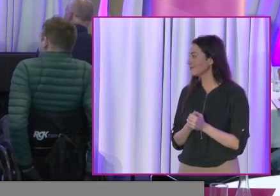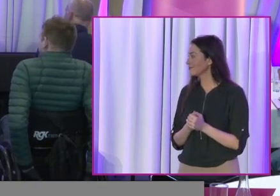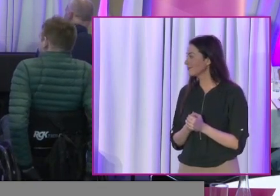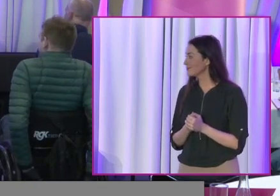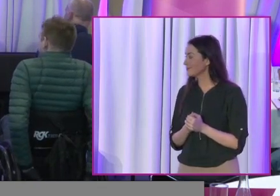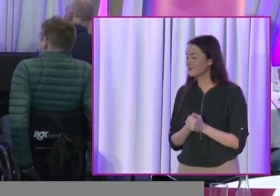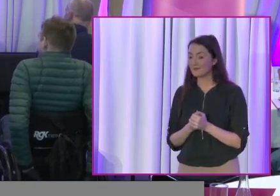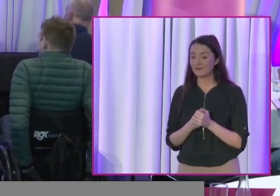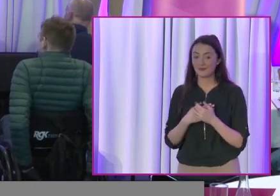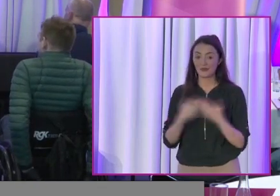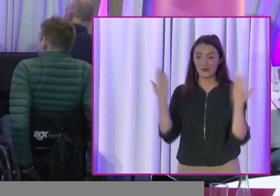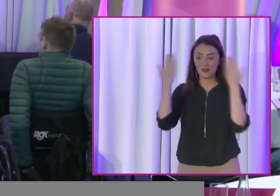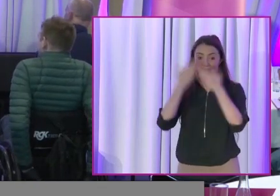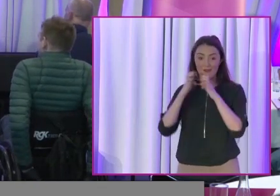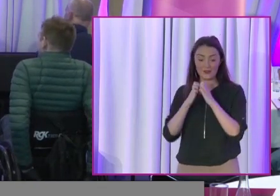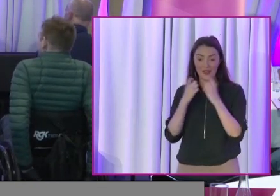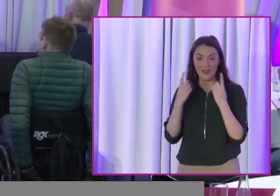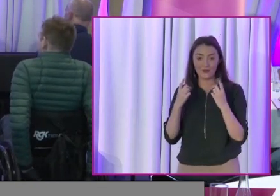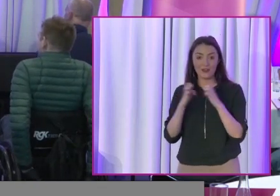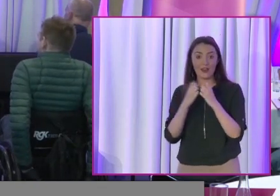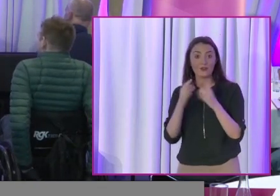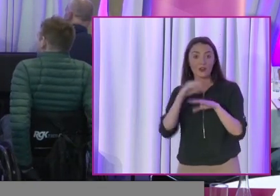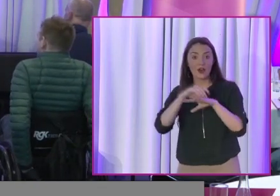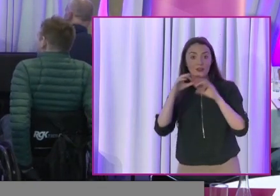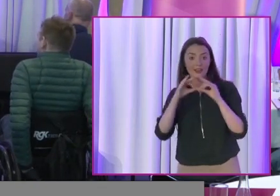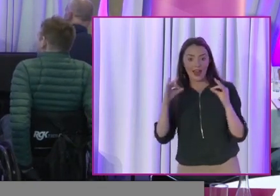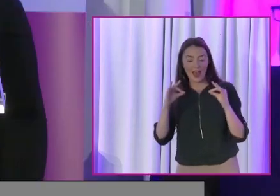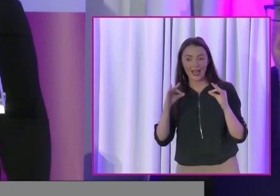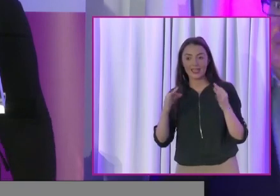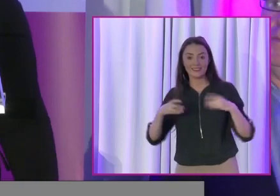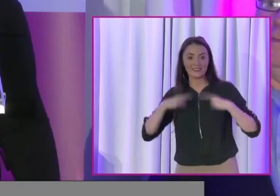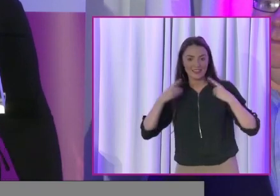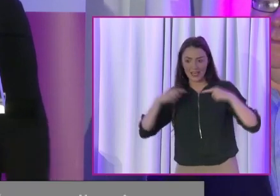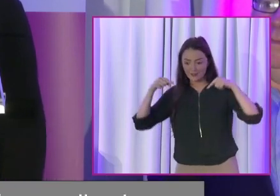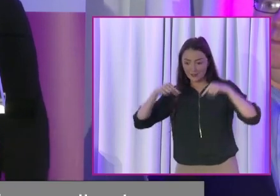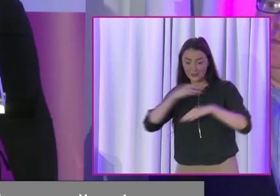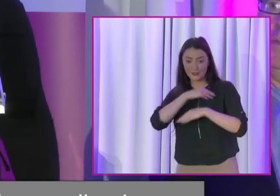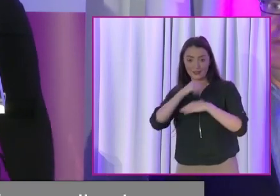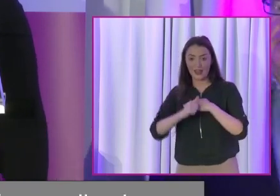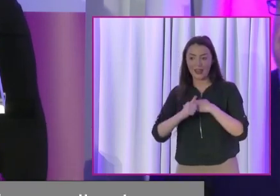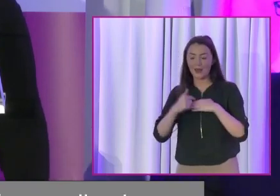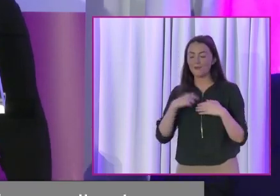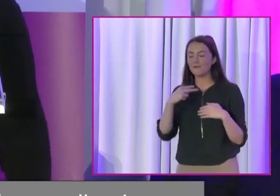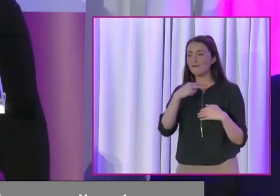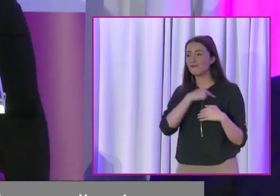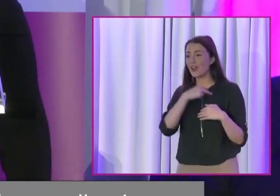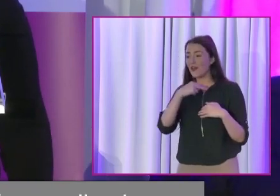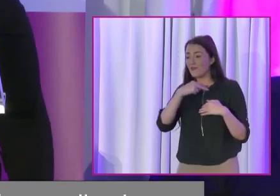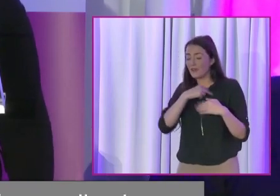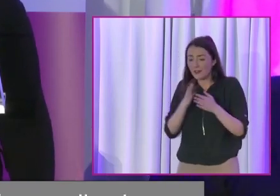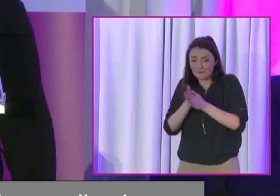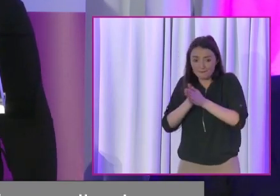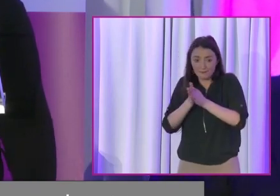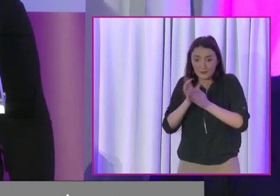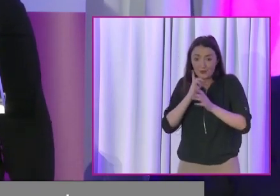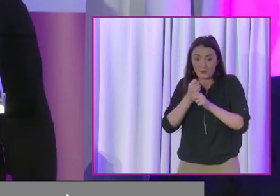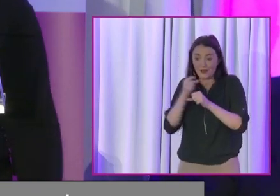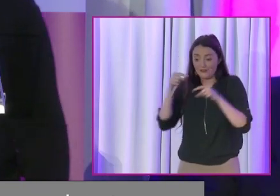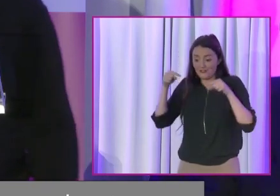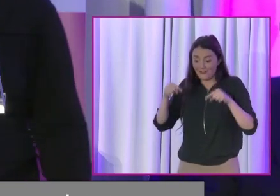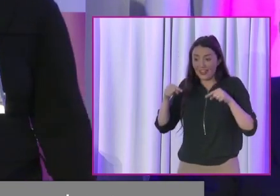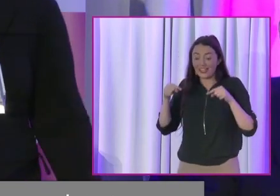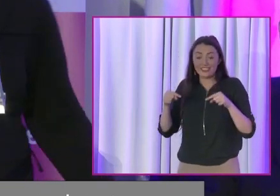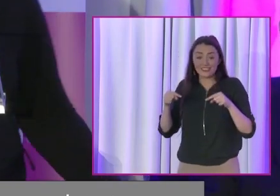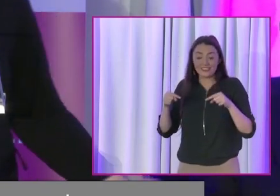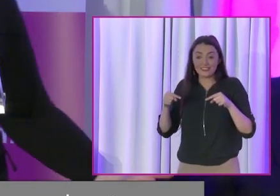Well, good afternoon, everyone. For those of online, I'm delighted to be here today. I am very, very passionate about voting. And my passion for voting